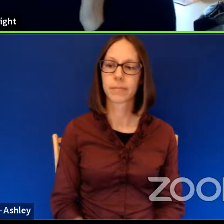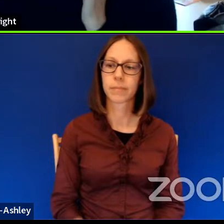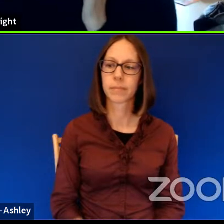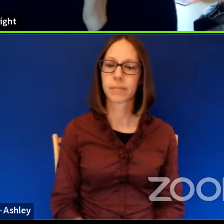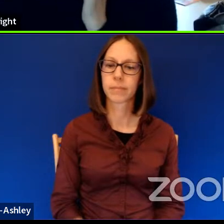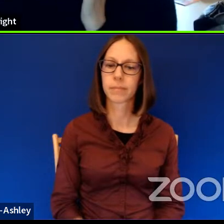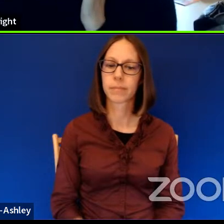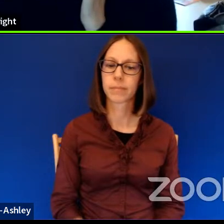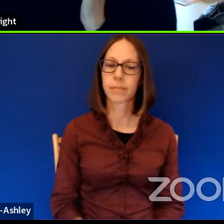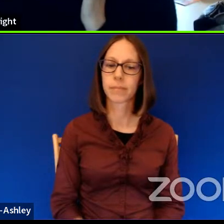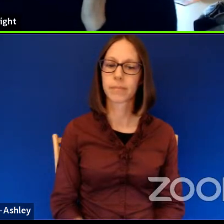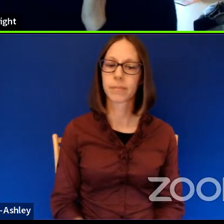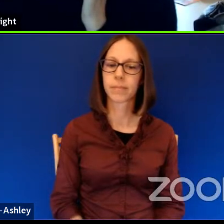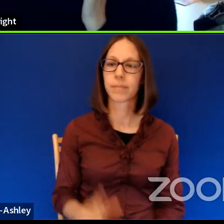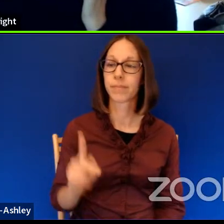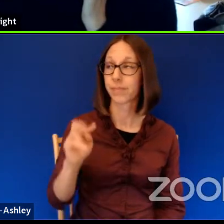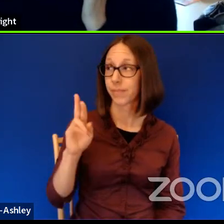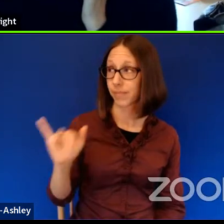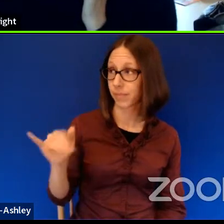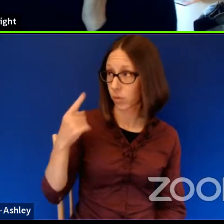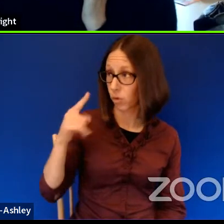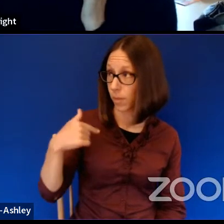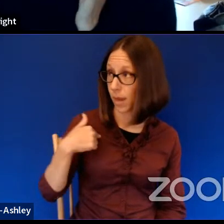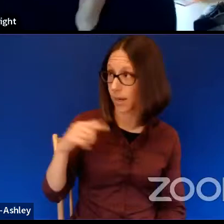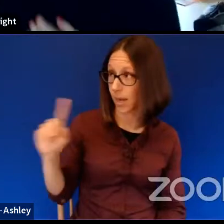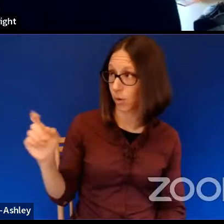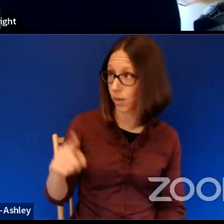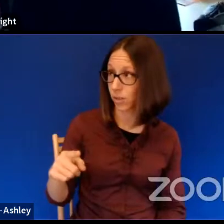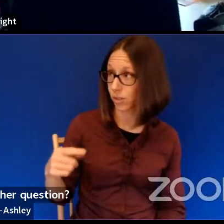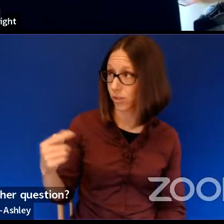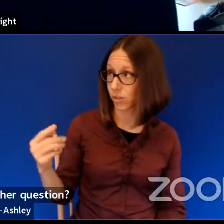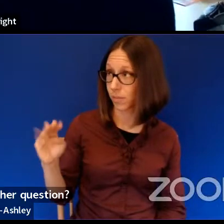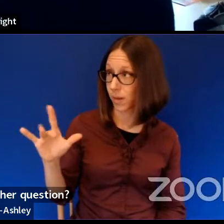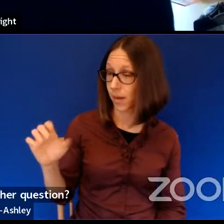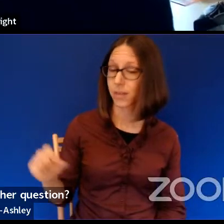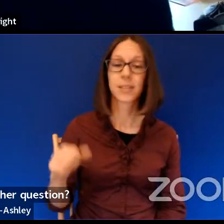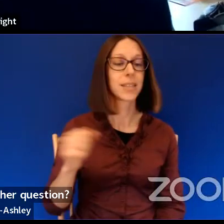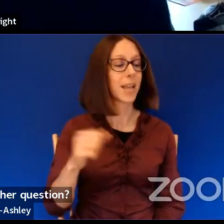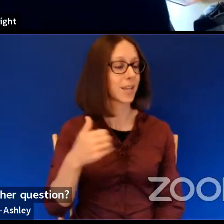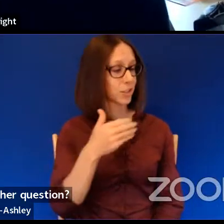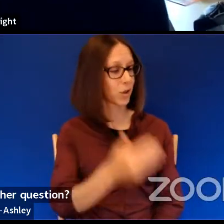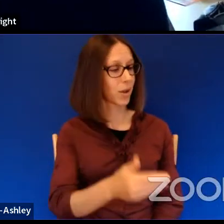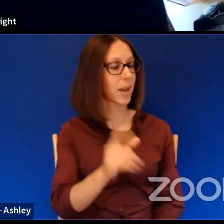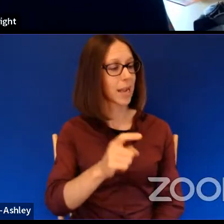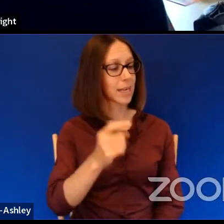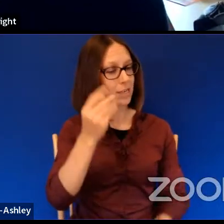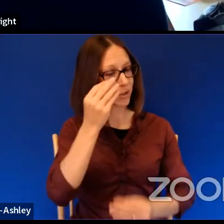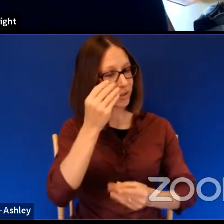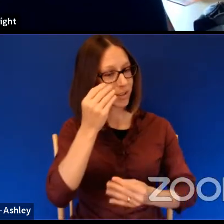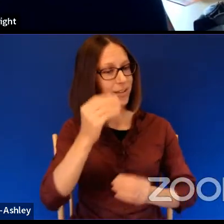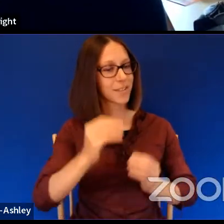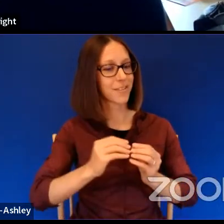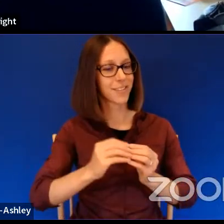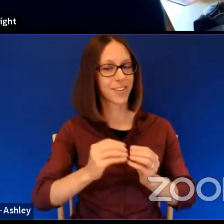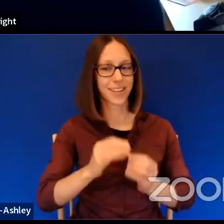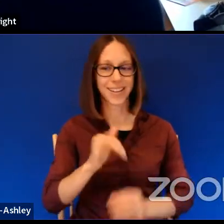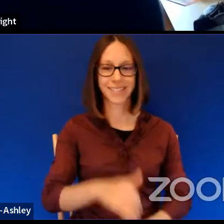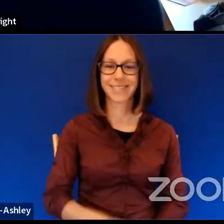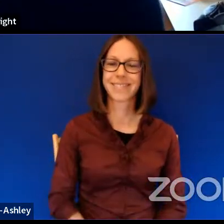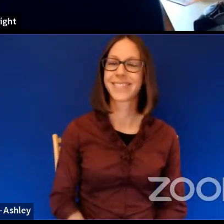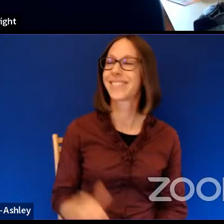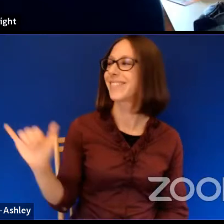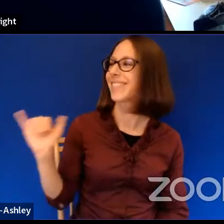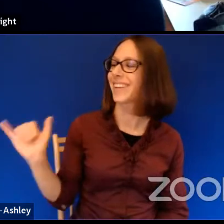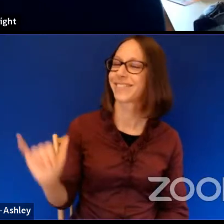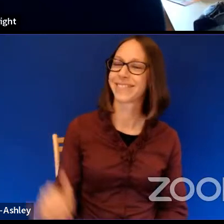Miles, do you mind if I jump in with another question? No, go right ahead. I have to digest that. is a lot. So do I.